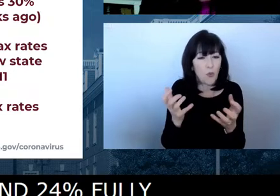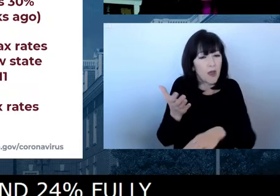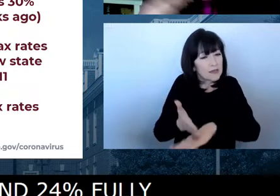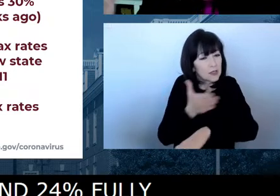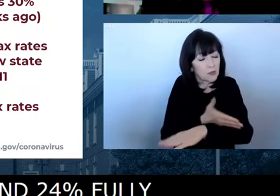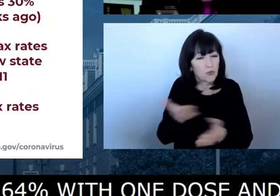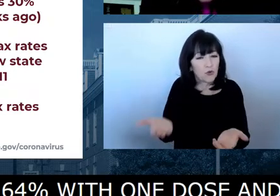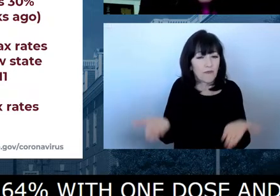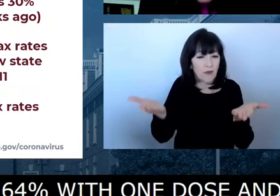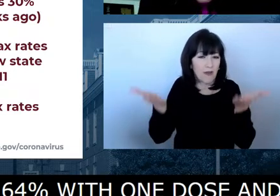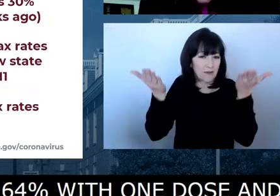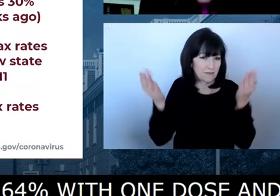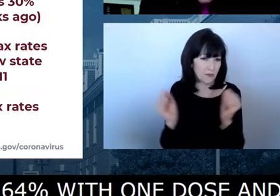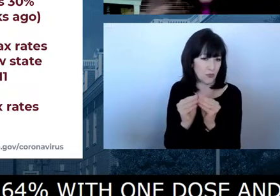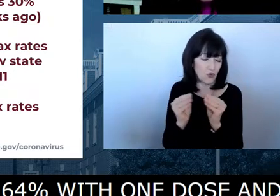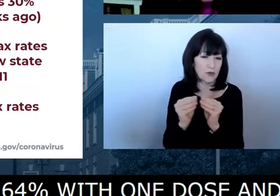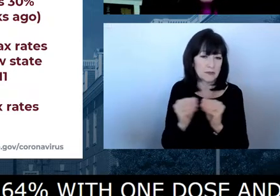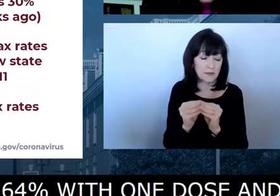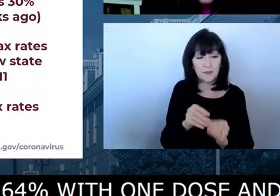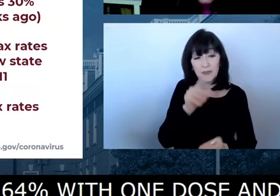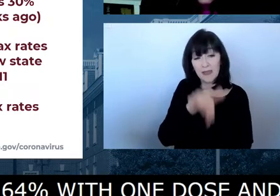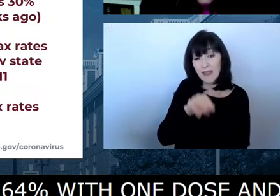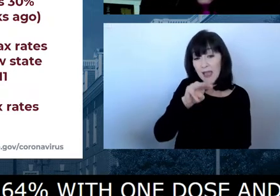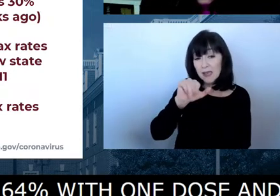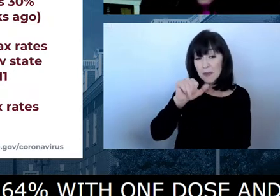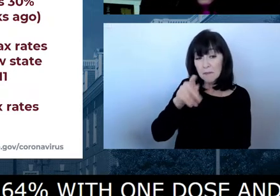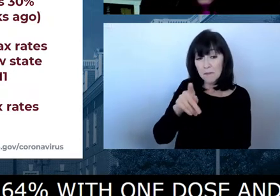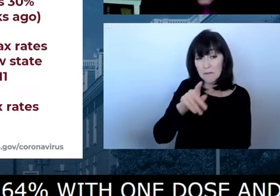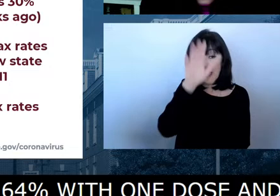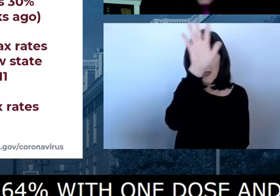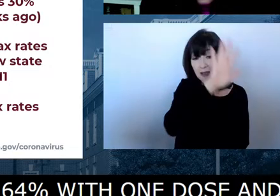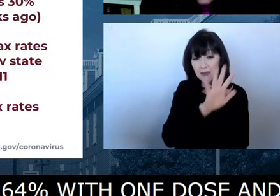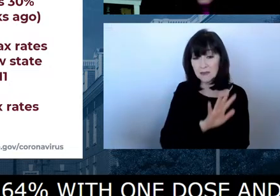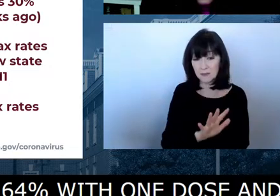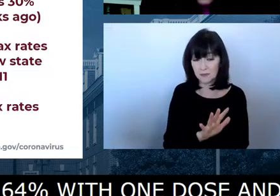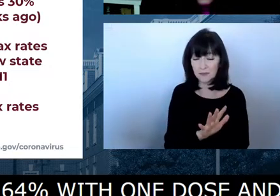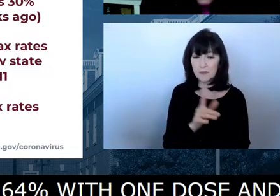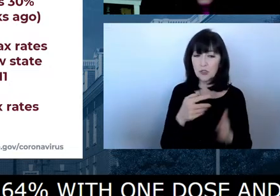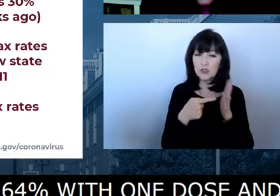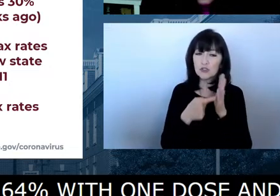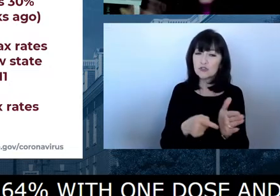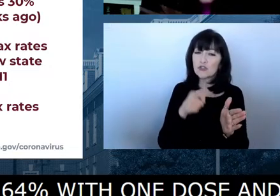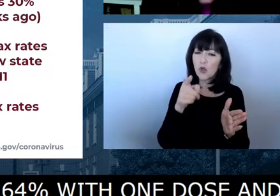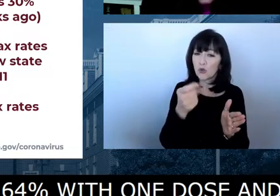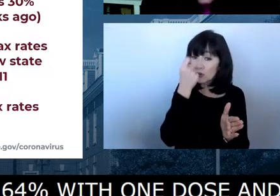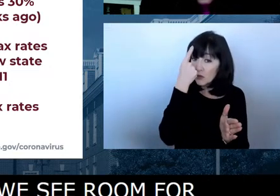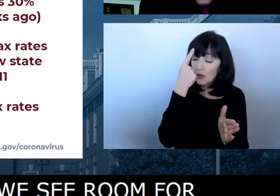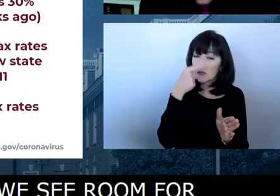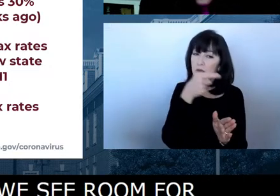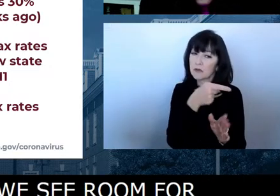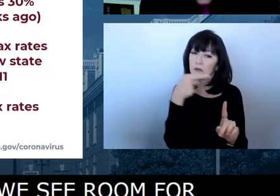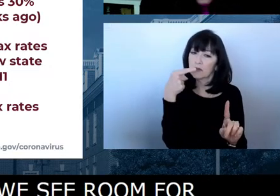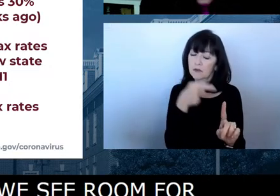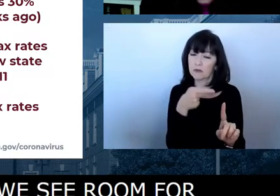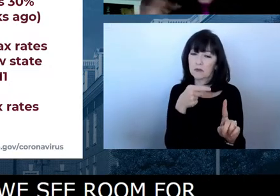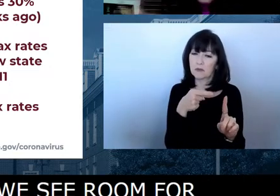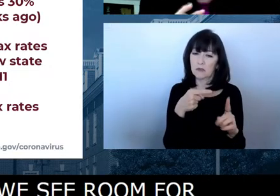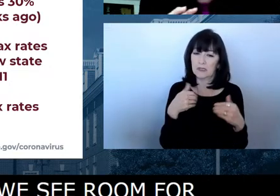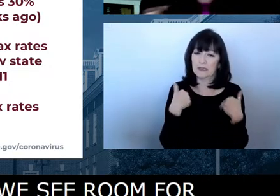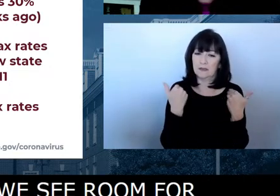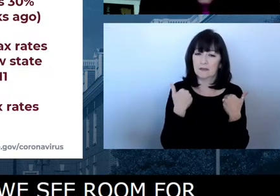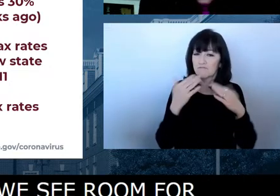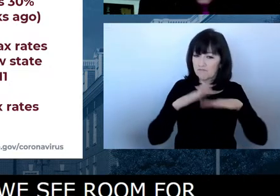And to orient you to this map, this shows the pediatric vaccination rates, a heat map for counties,